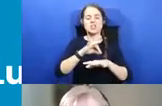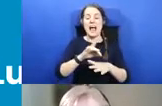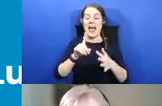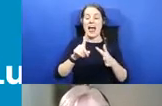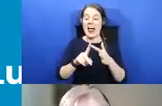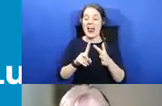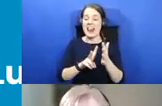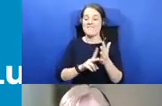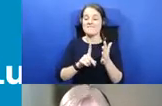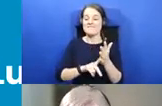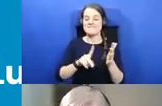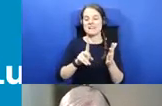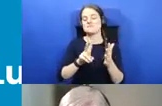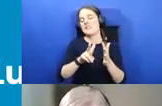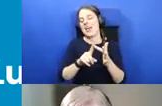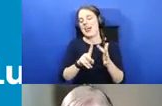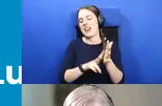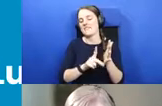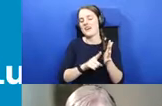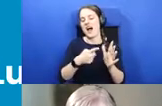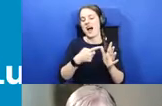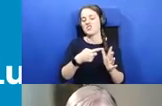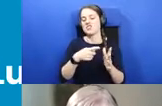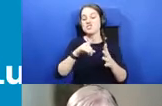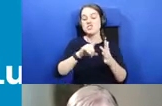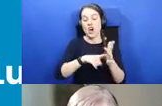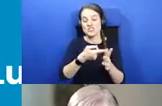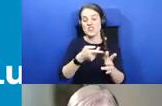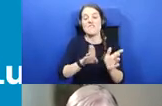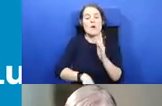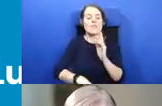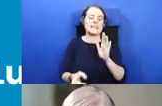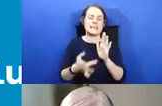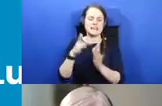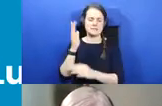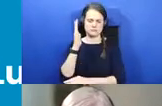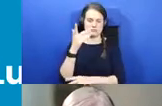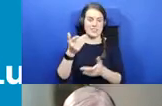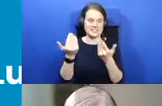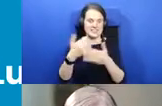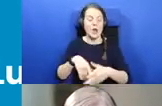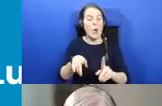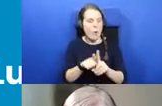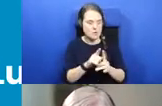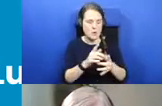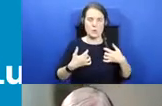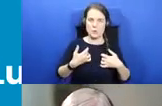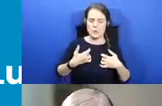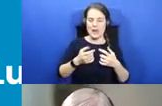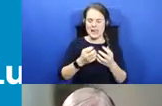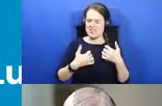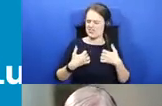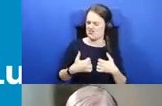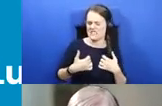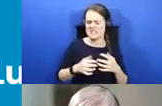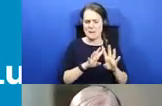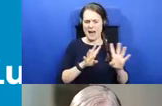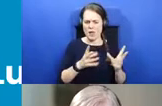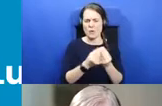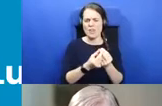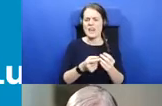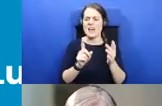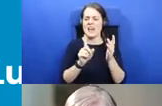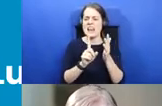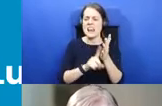lecture this evening. As well as that we will look forward to a very interesting panel with Linda Irvine, Leanne